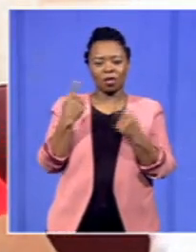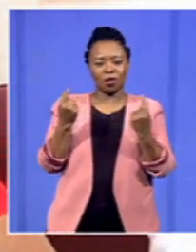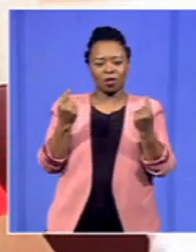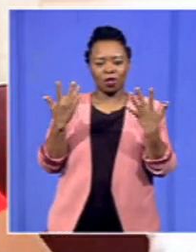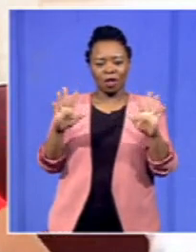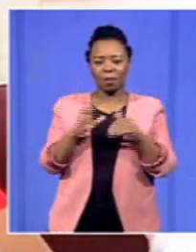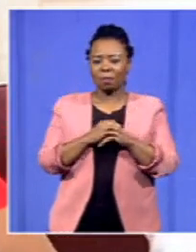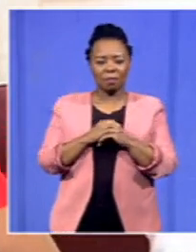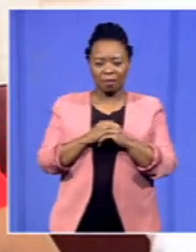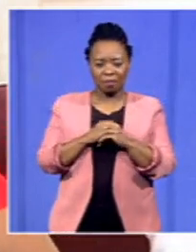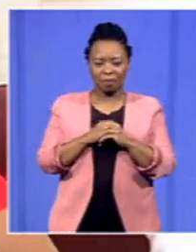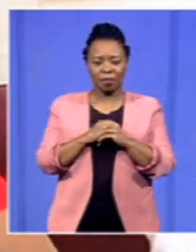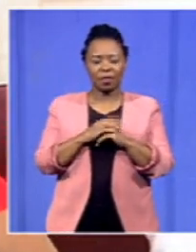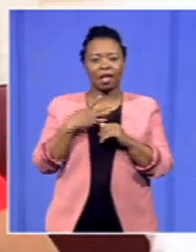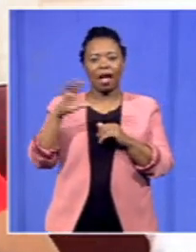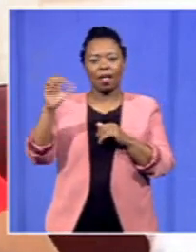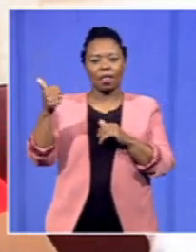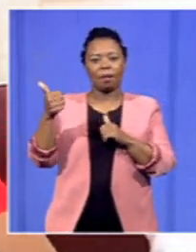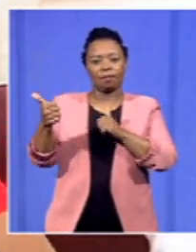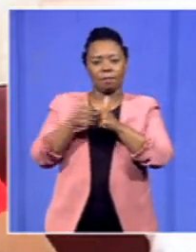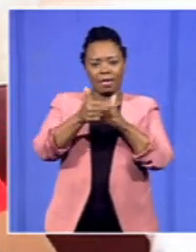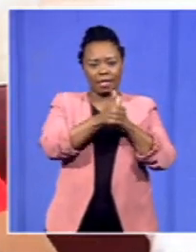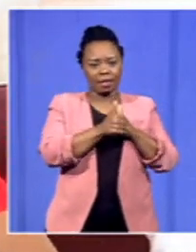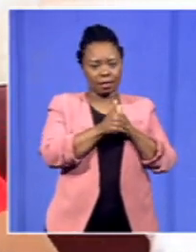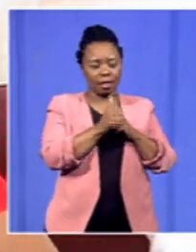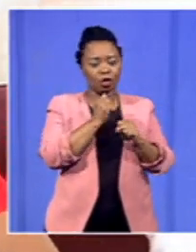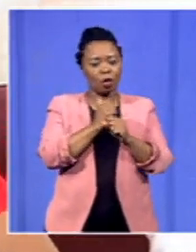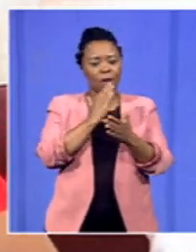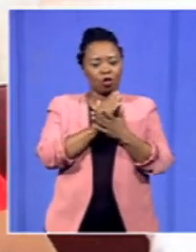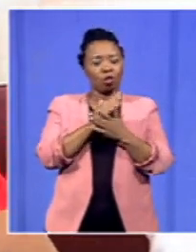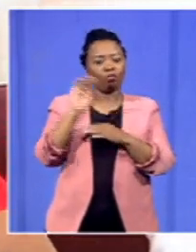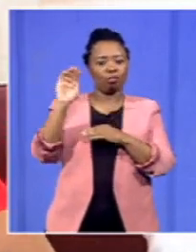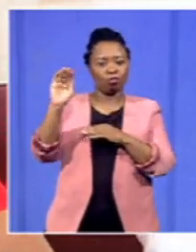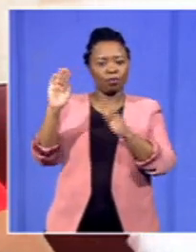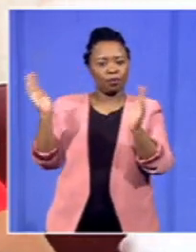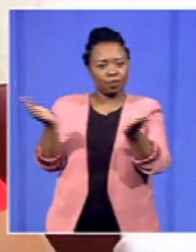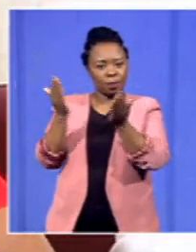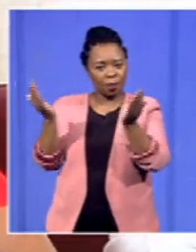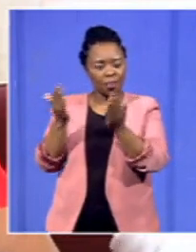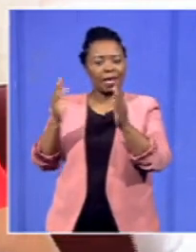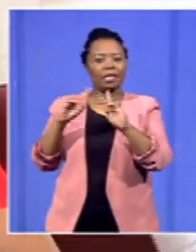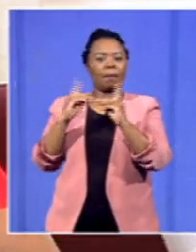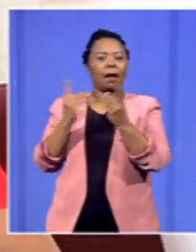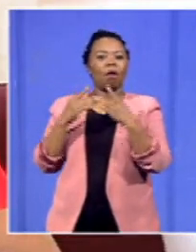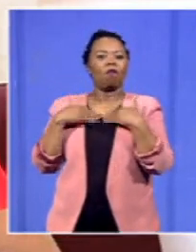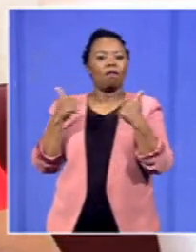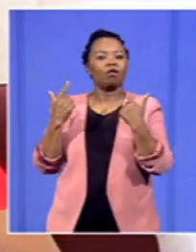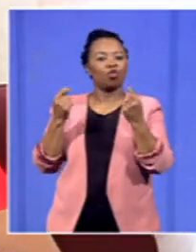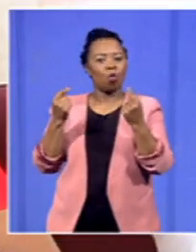have been working with our counterparts in terms of trying to persuade the Department of Health to do what is right. So,